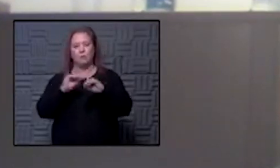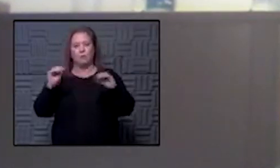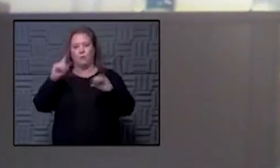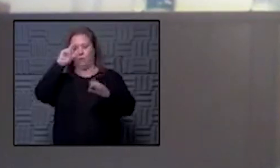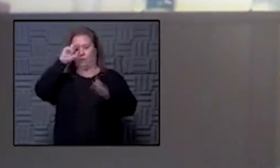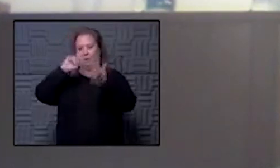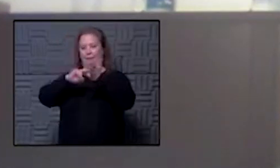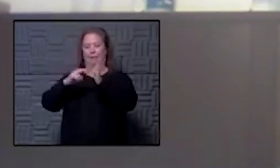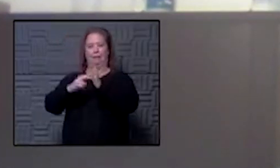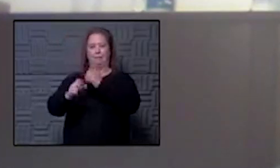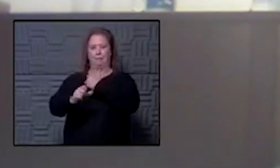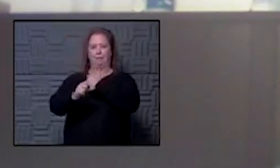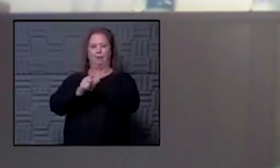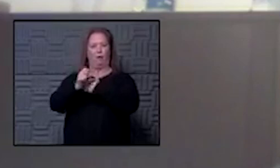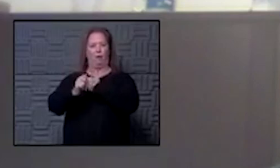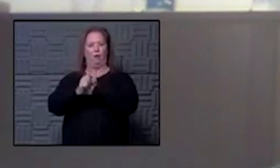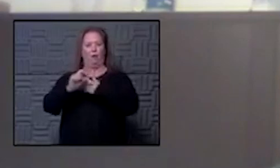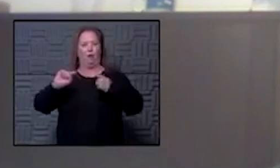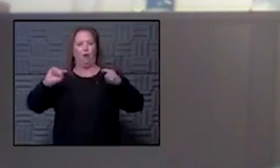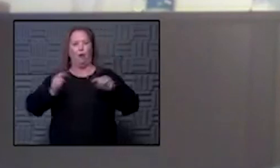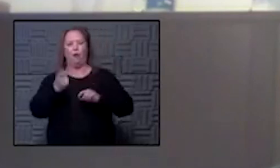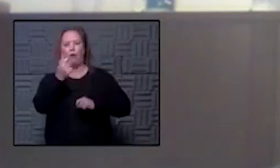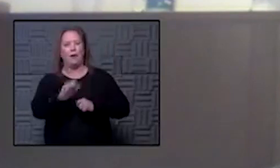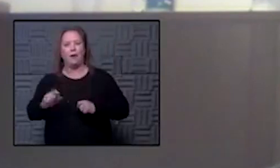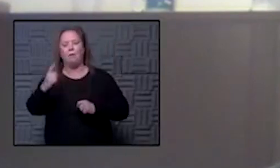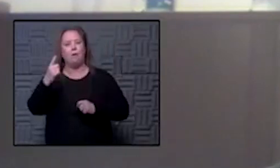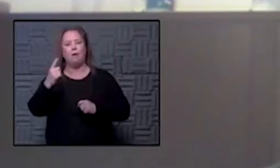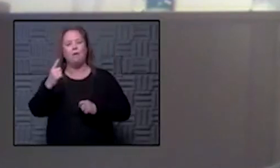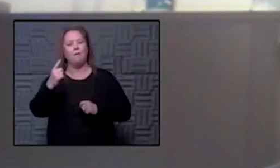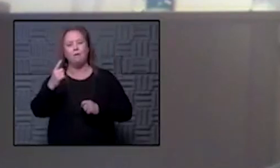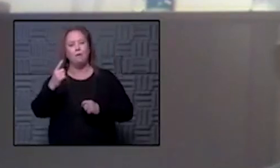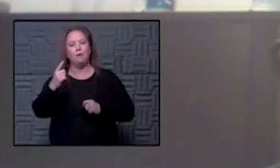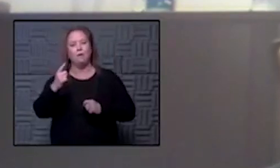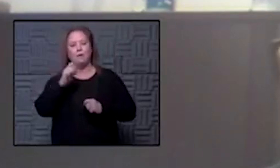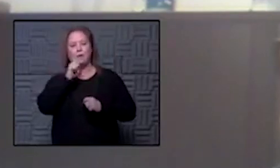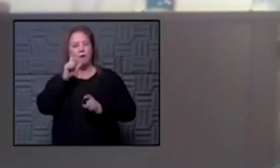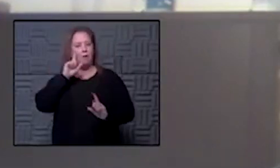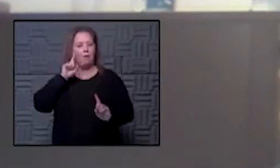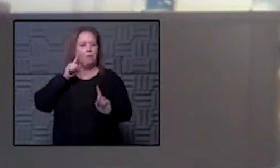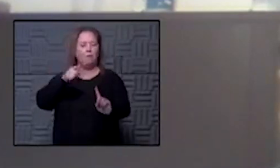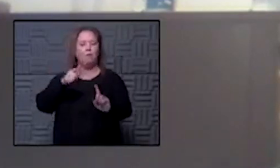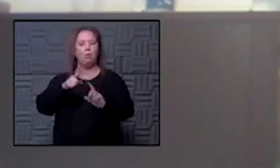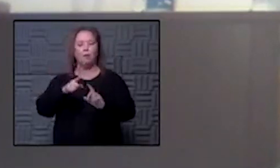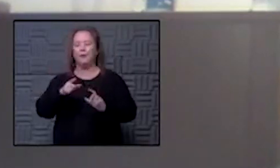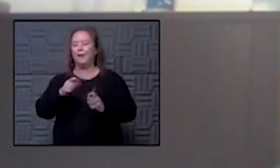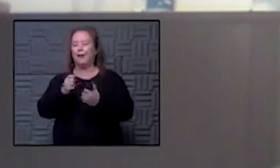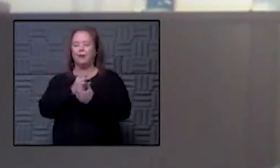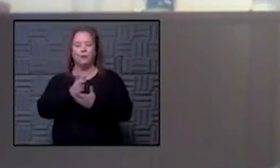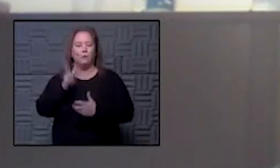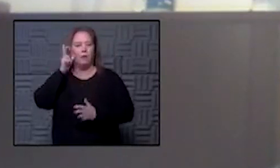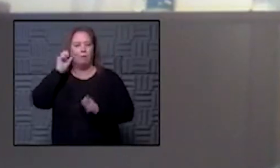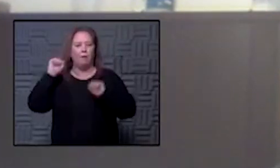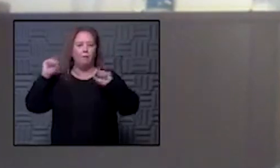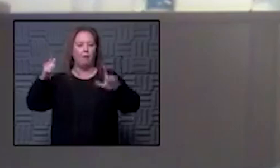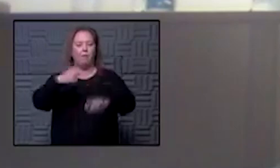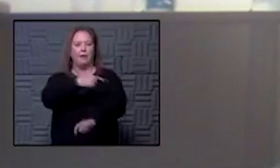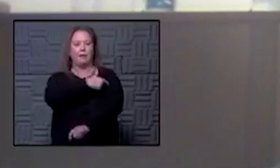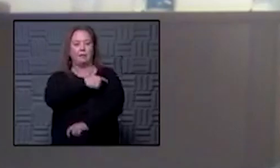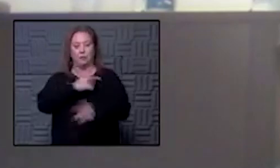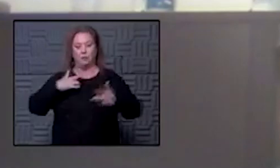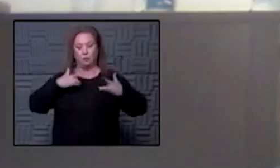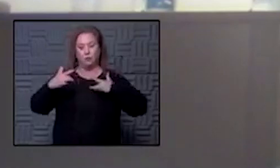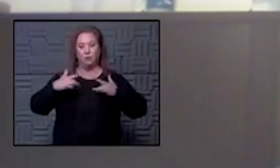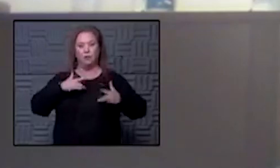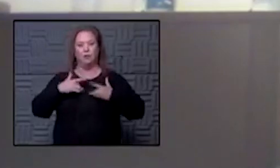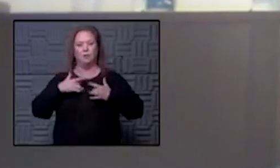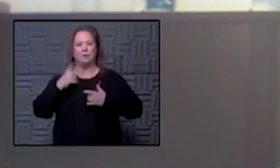to harm anyone and and to understand you know the same things we hear about all vaccines is uh concerns about